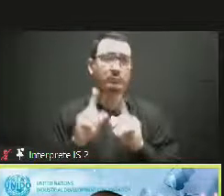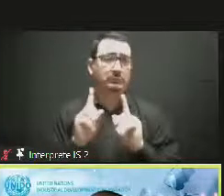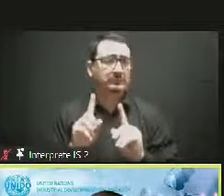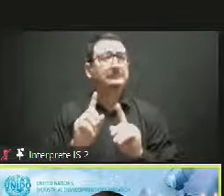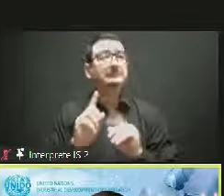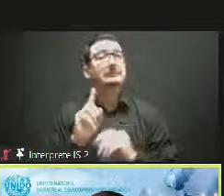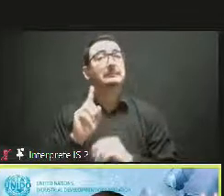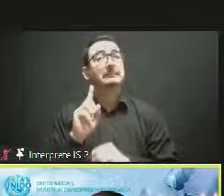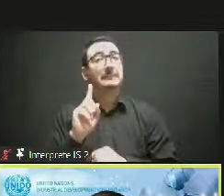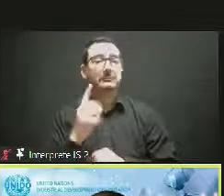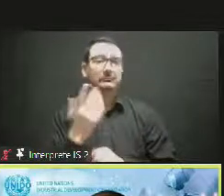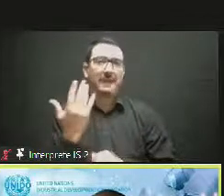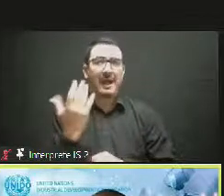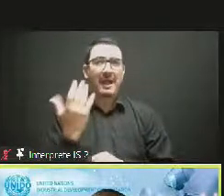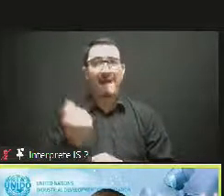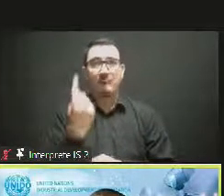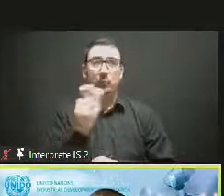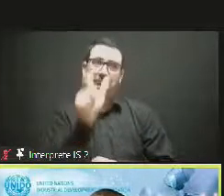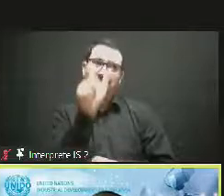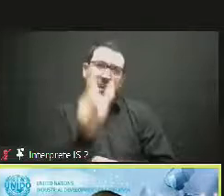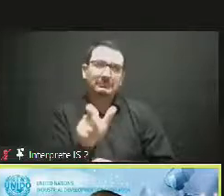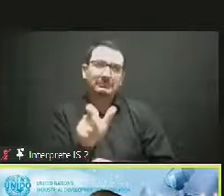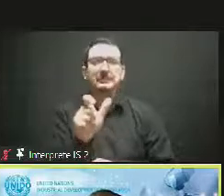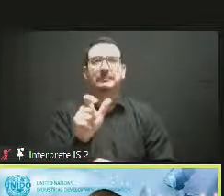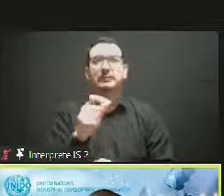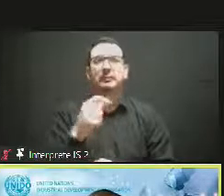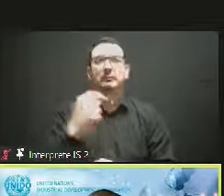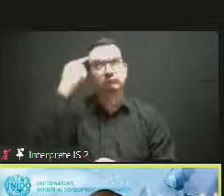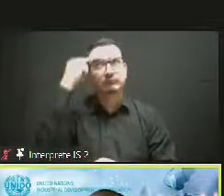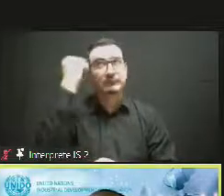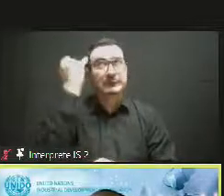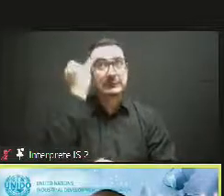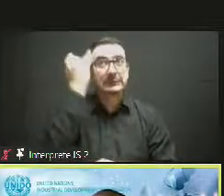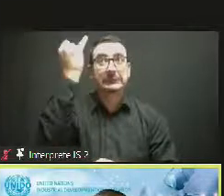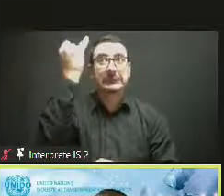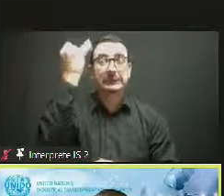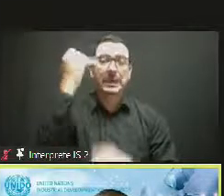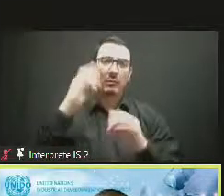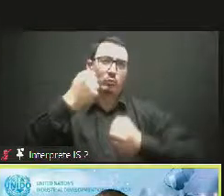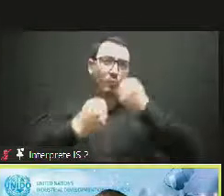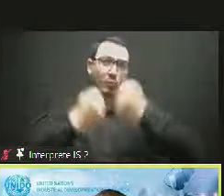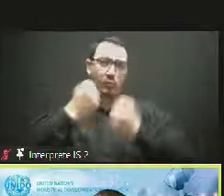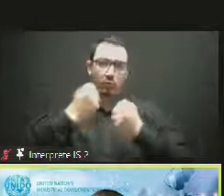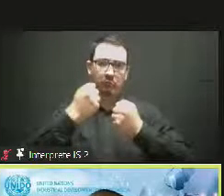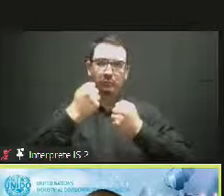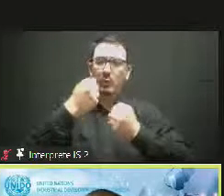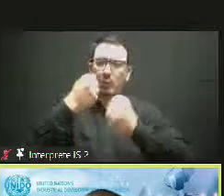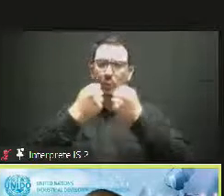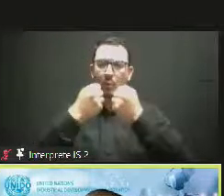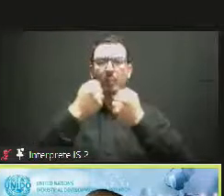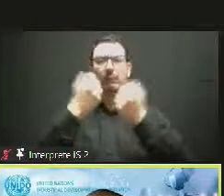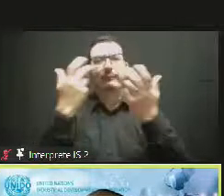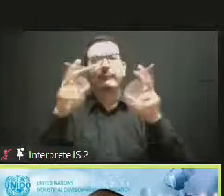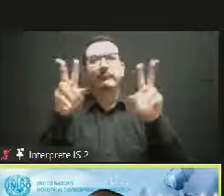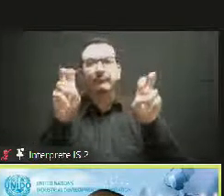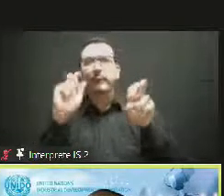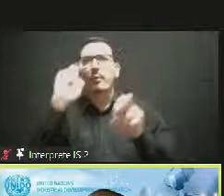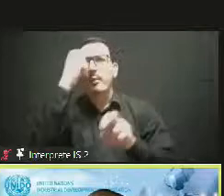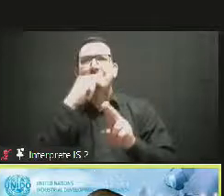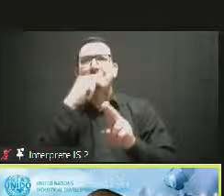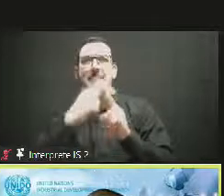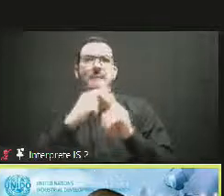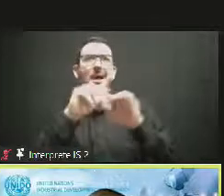definitions provided by UNESCO, UNTAC, WIPO, etc. But they all have some